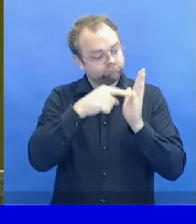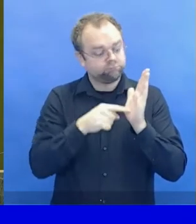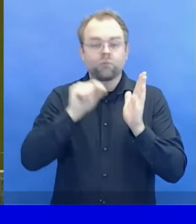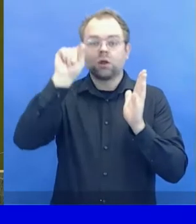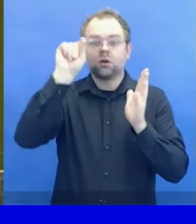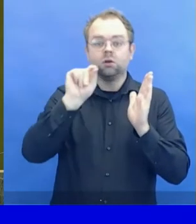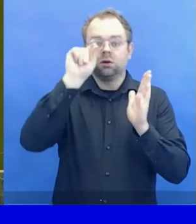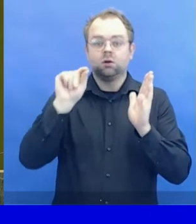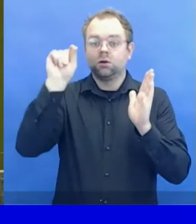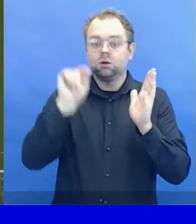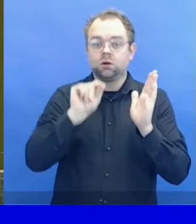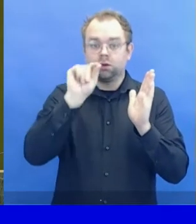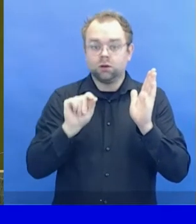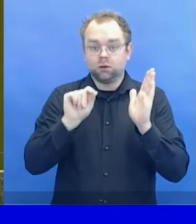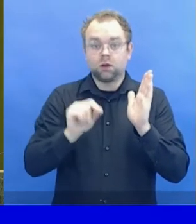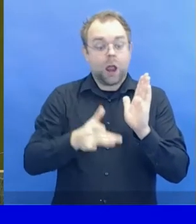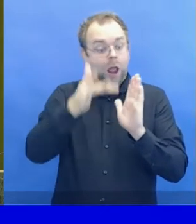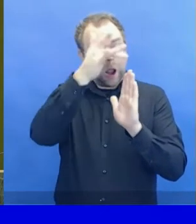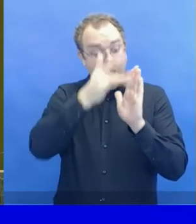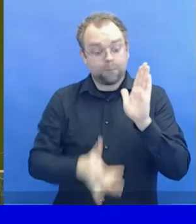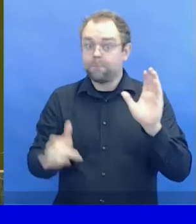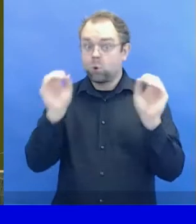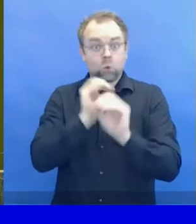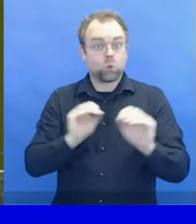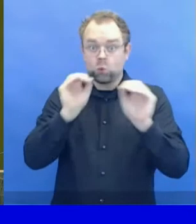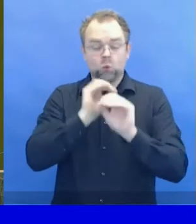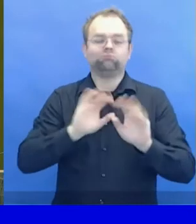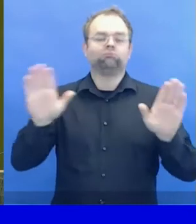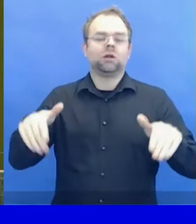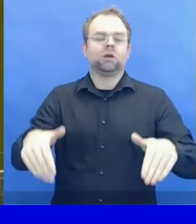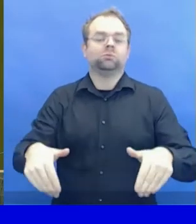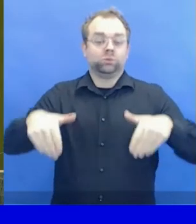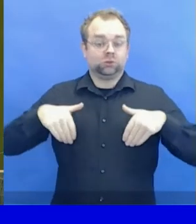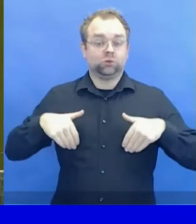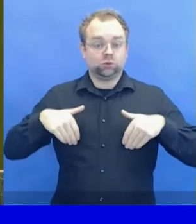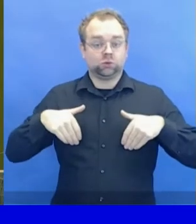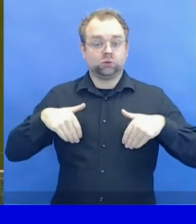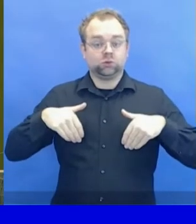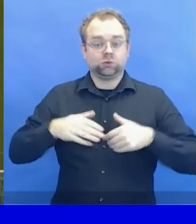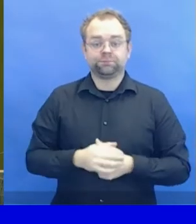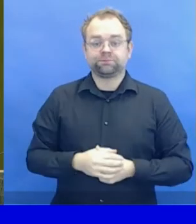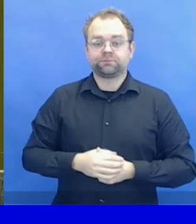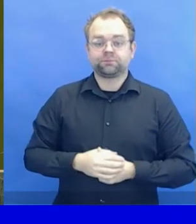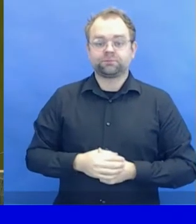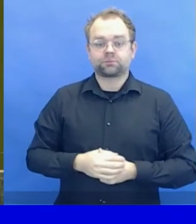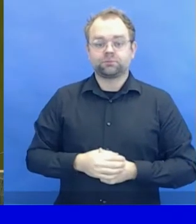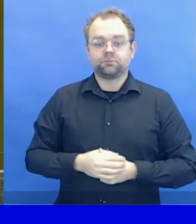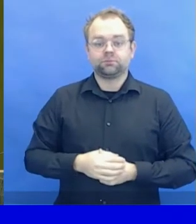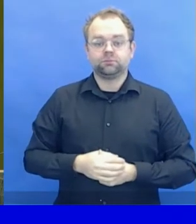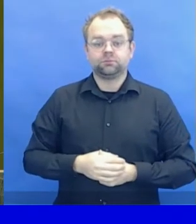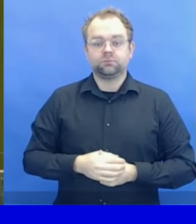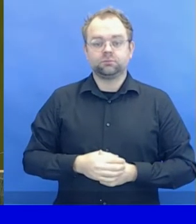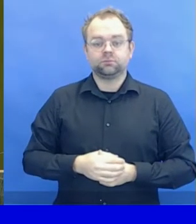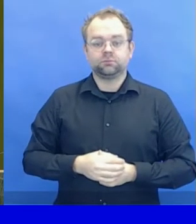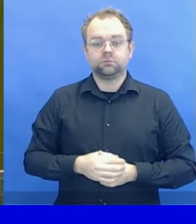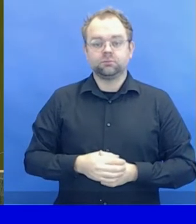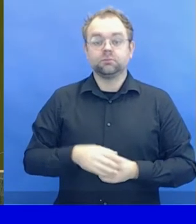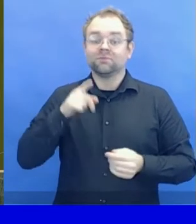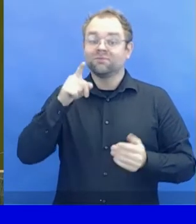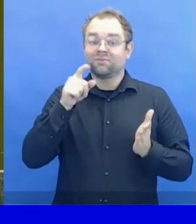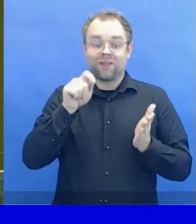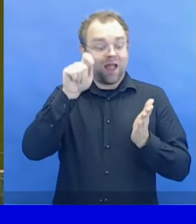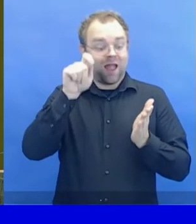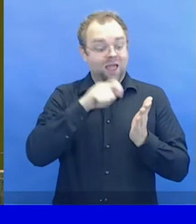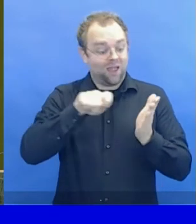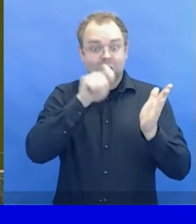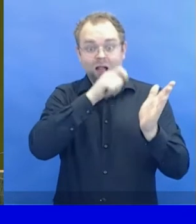If a ballot contains any notation other than the votes in favor of a specific candidate, those notations will